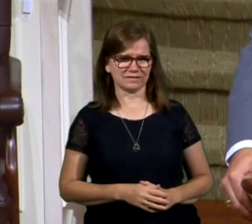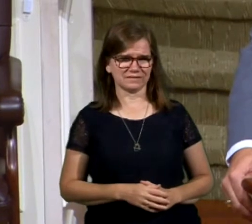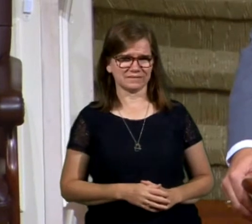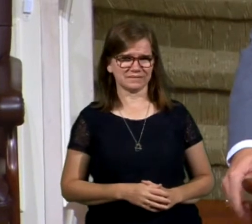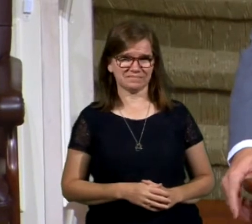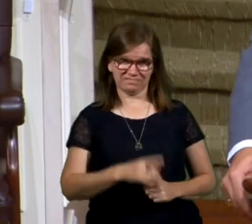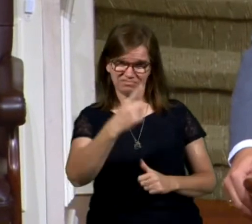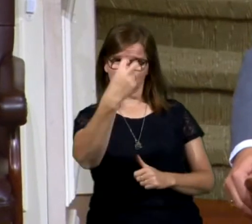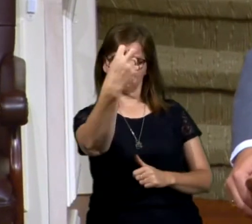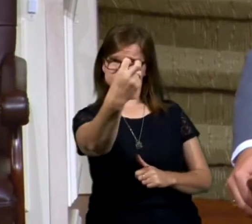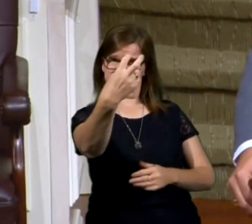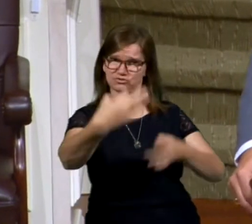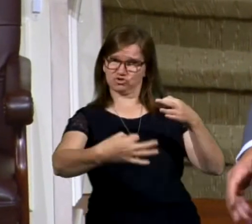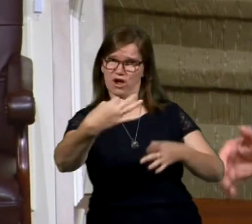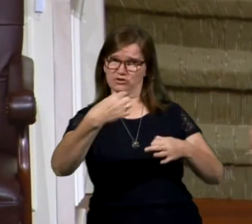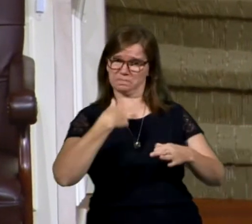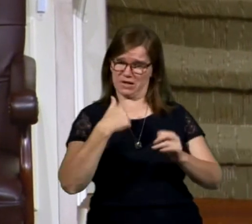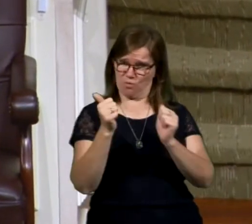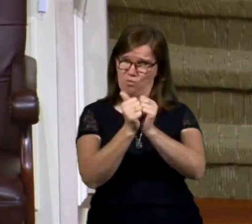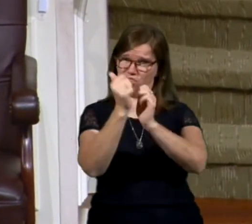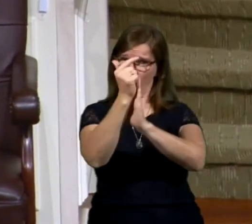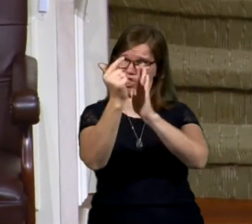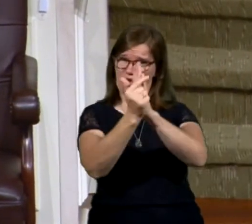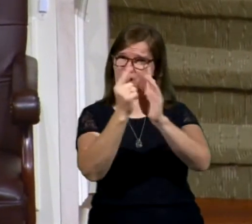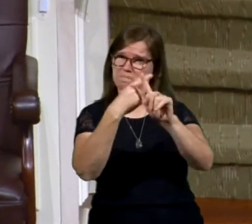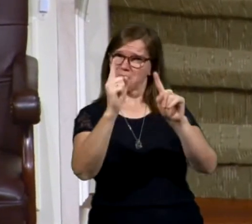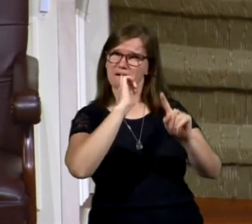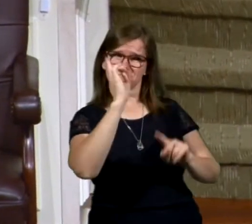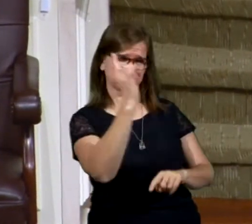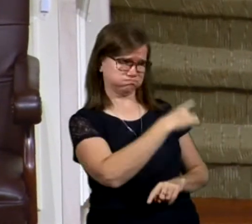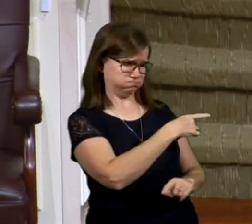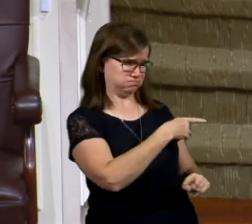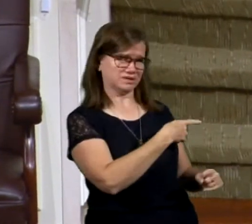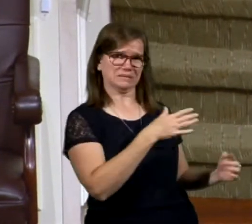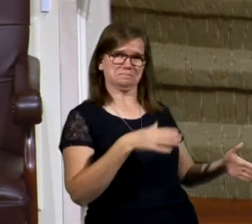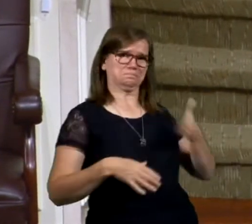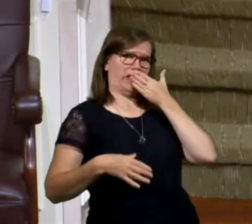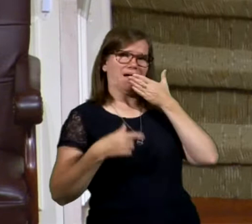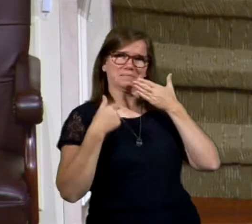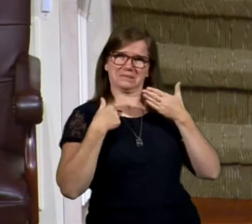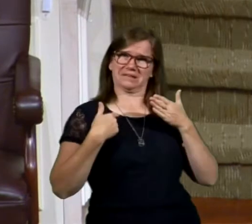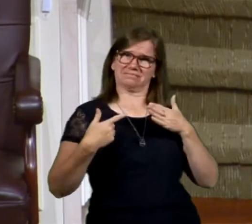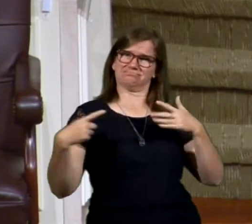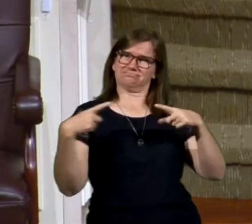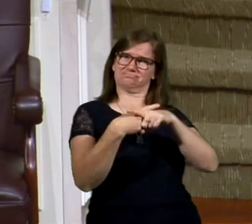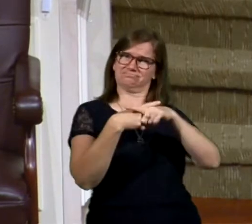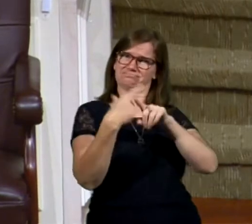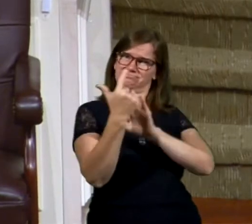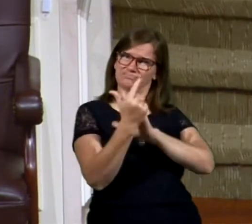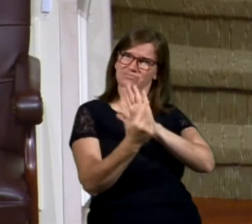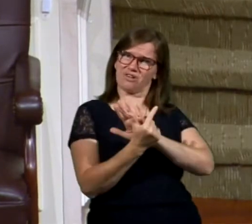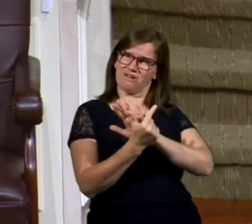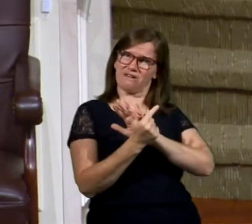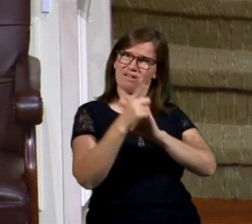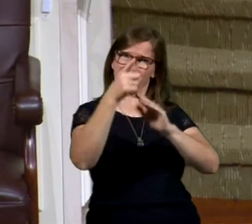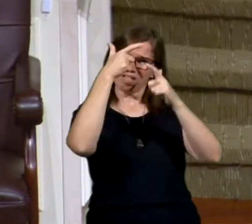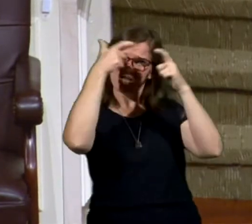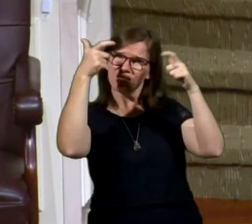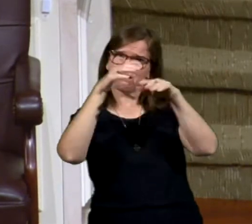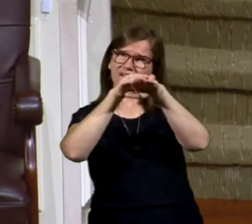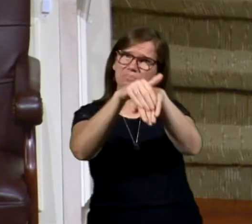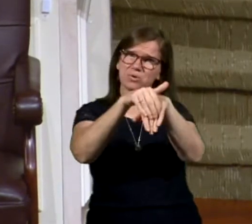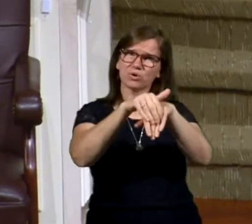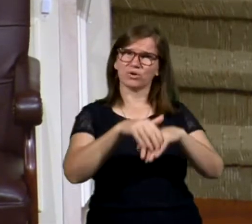Sittest thou to judge me after the law and commandest me to be smitten contrary to the law? He said, look, you big hypocrite.